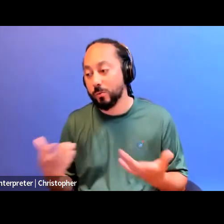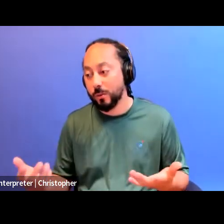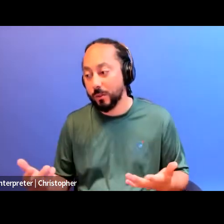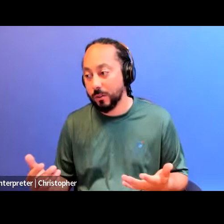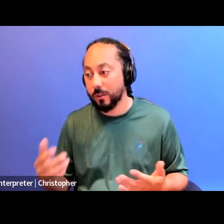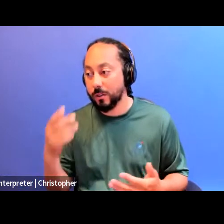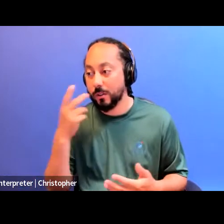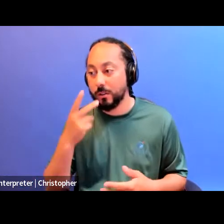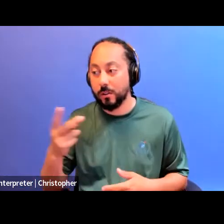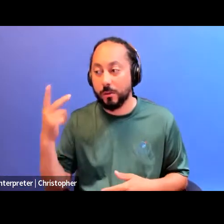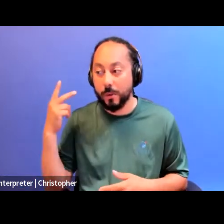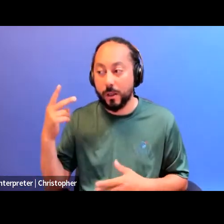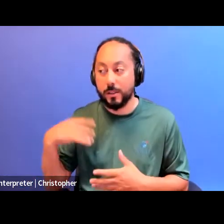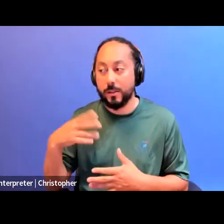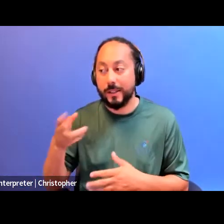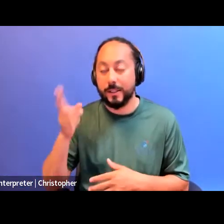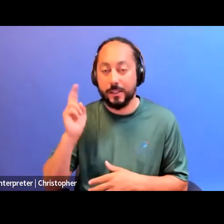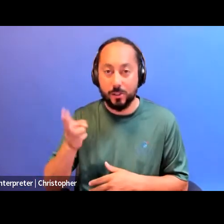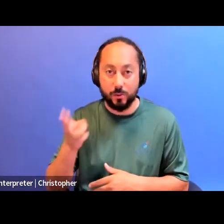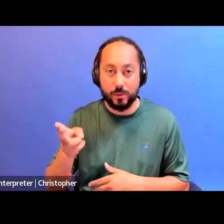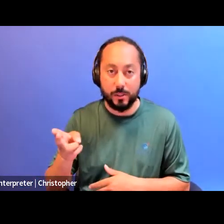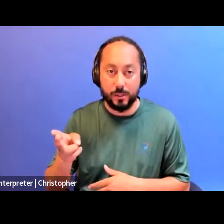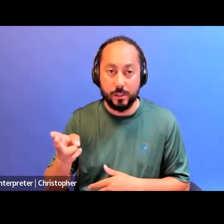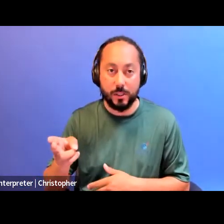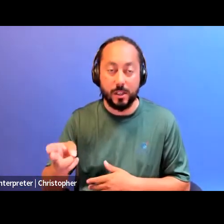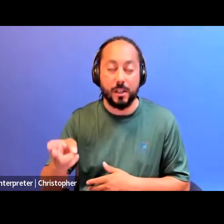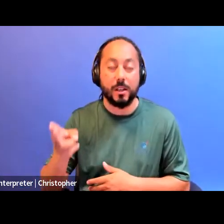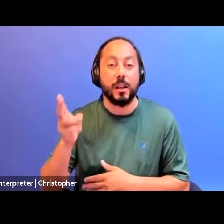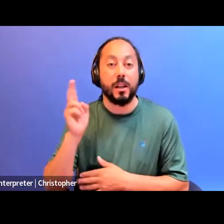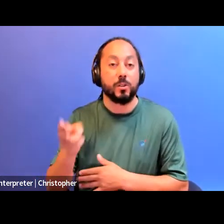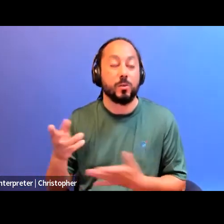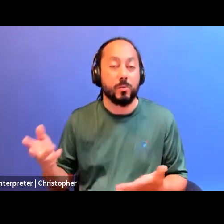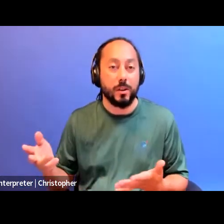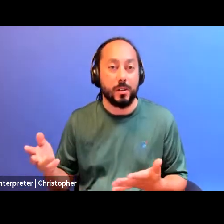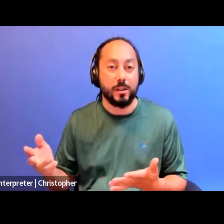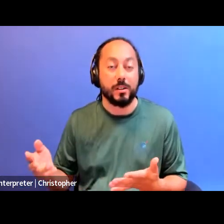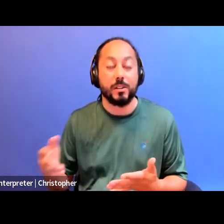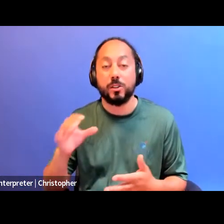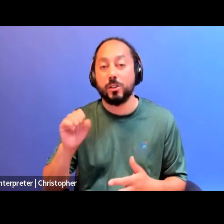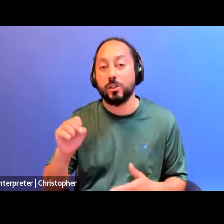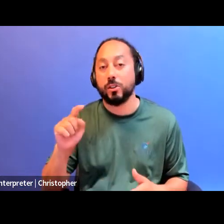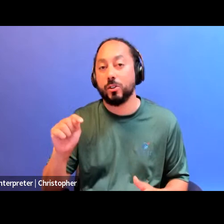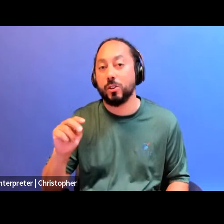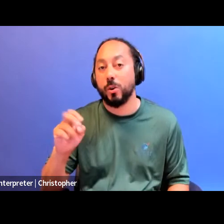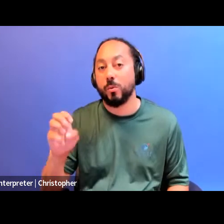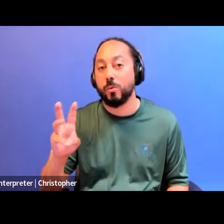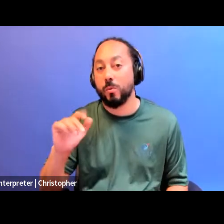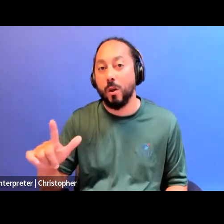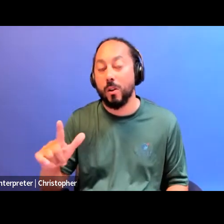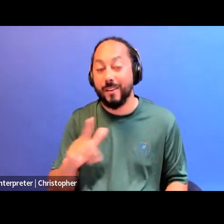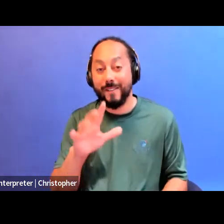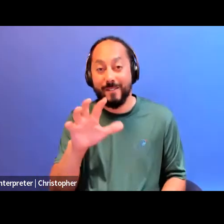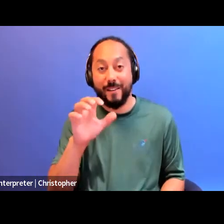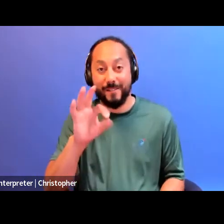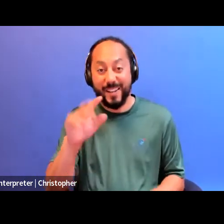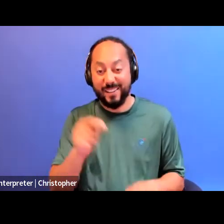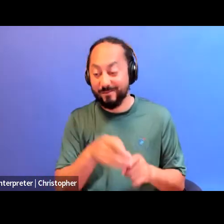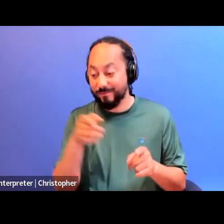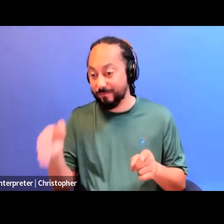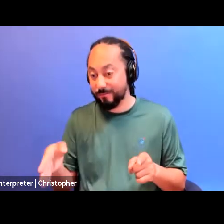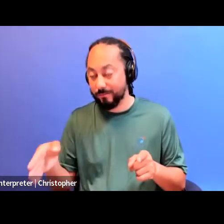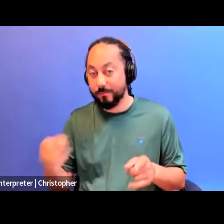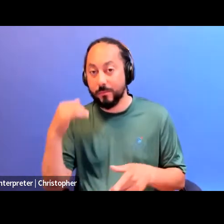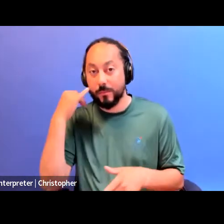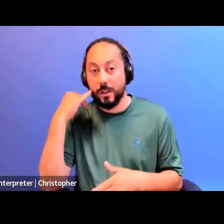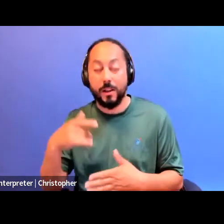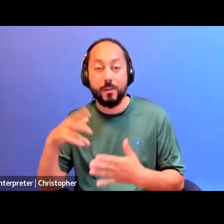the history of just actually next to Stonewall 500 feet from Stonewall that you can learn about from reading Hugh Ryan's